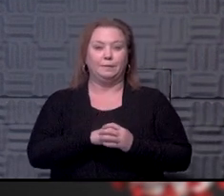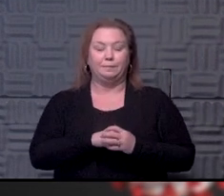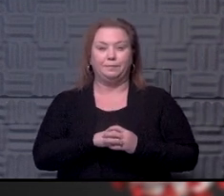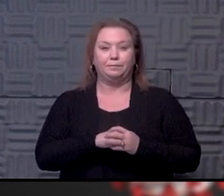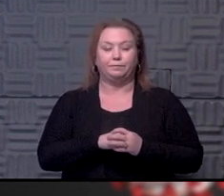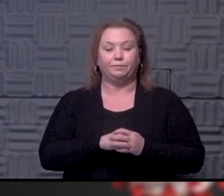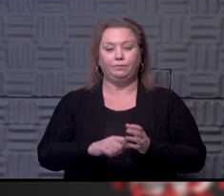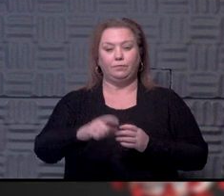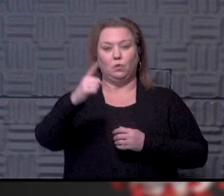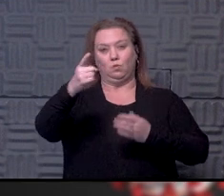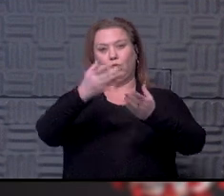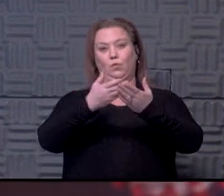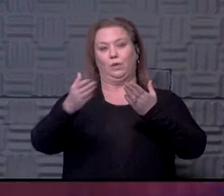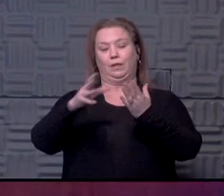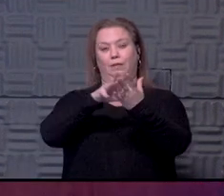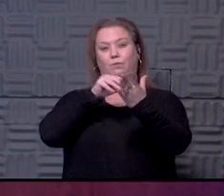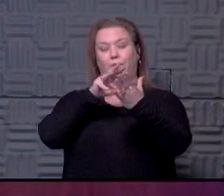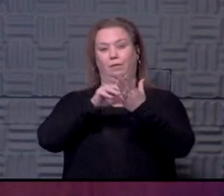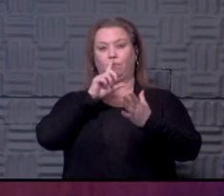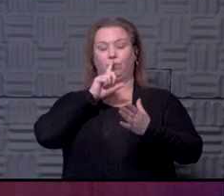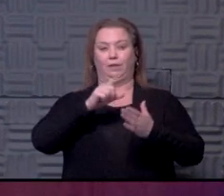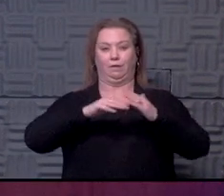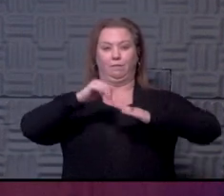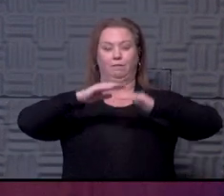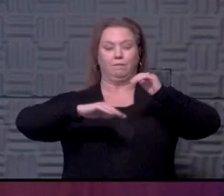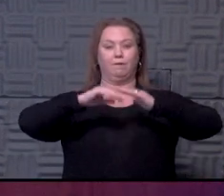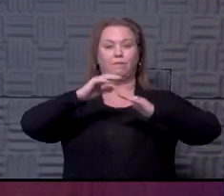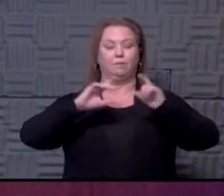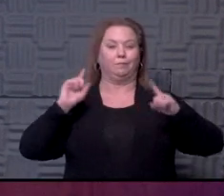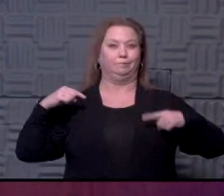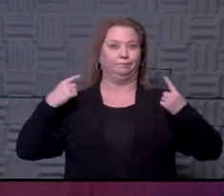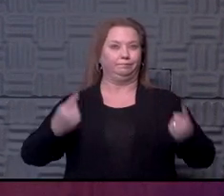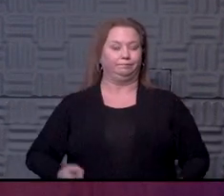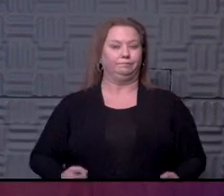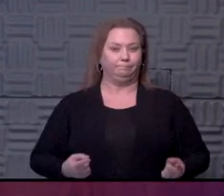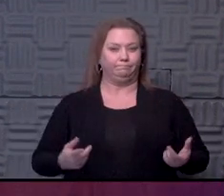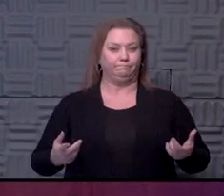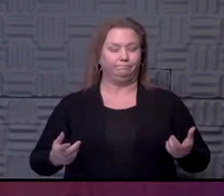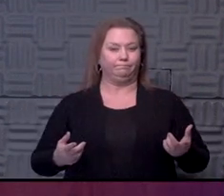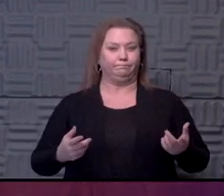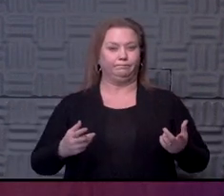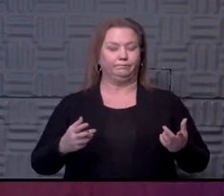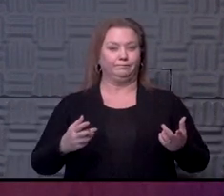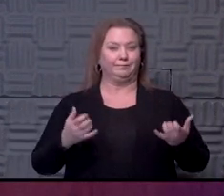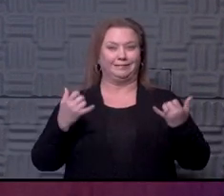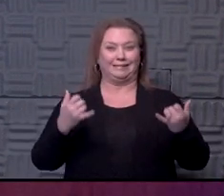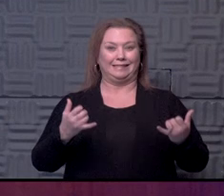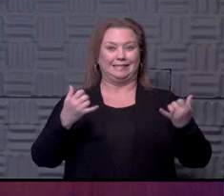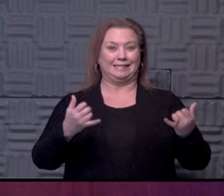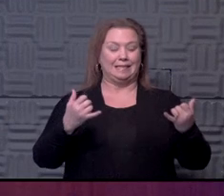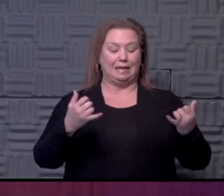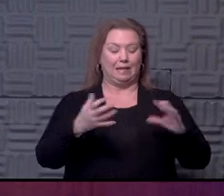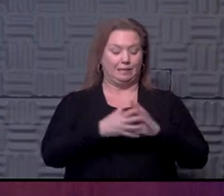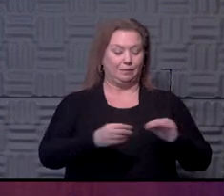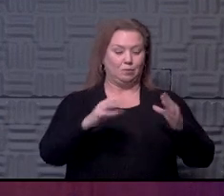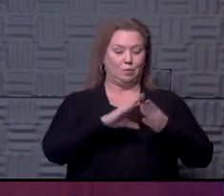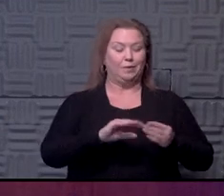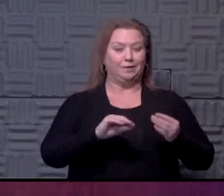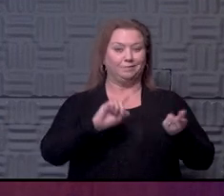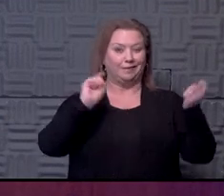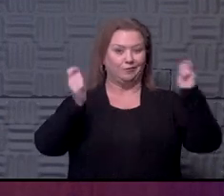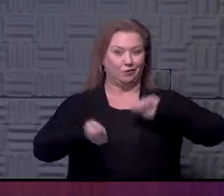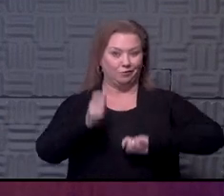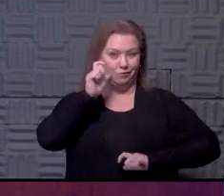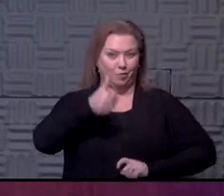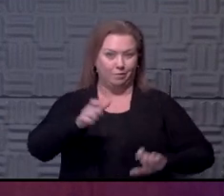one of the things that we've learned to be really comfortable with over the last year is that the story today isn't the story tomorrow. And